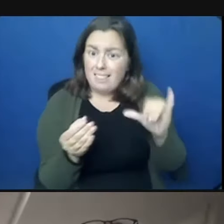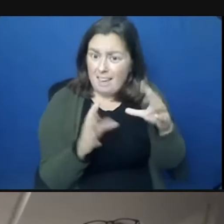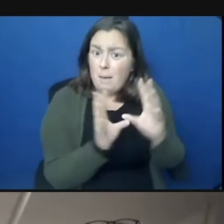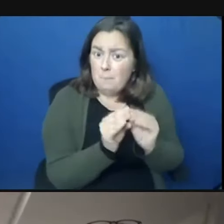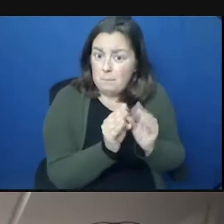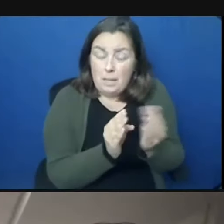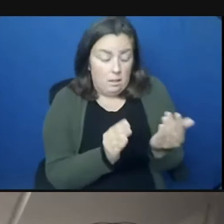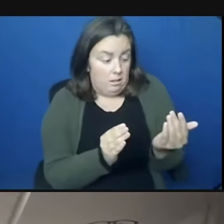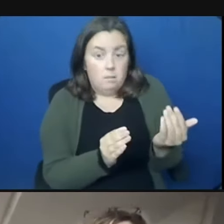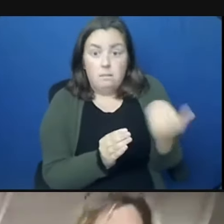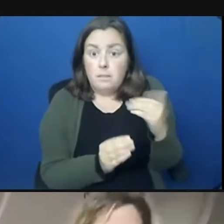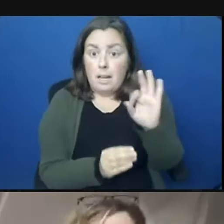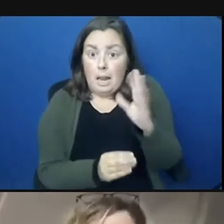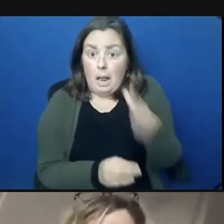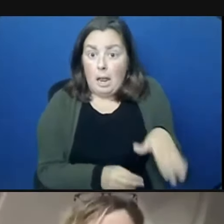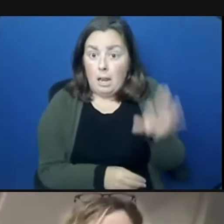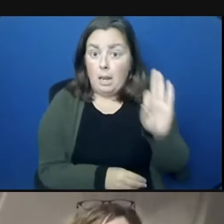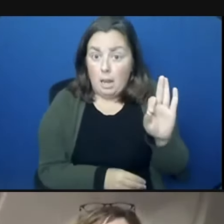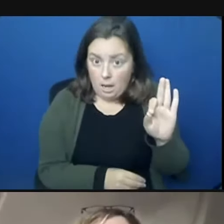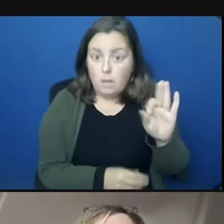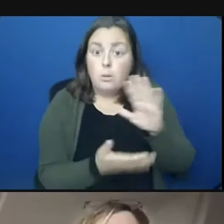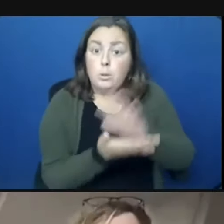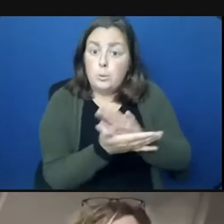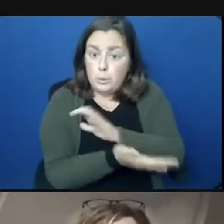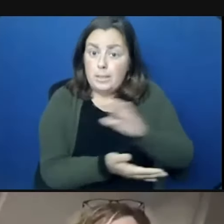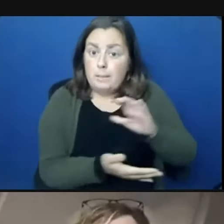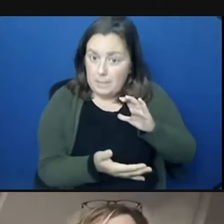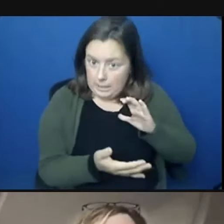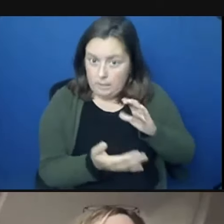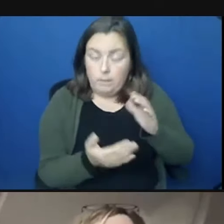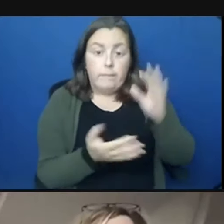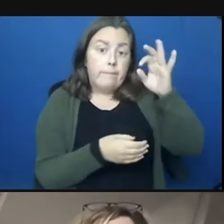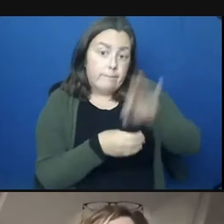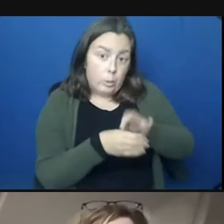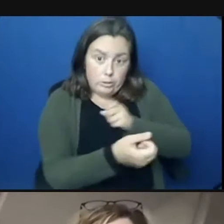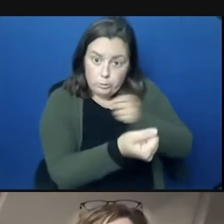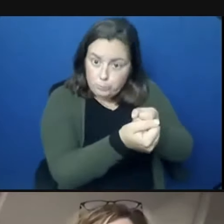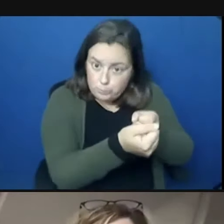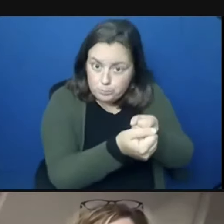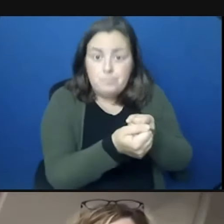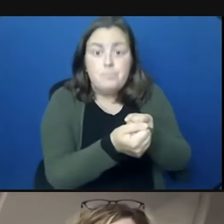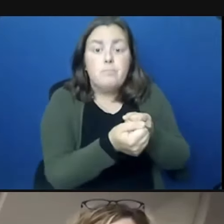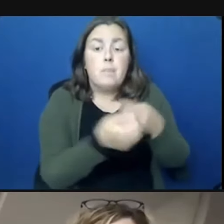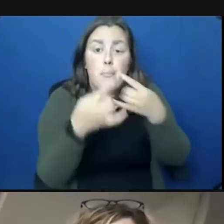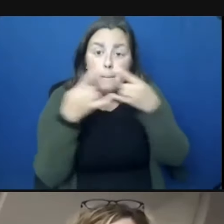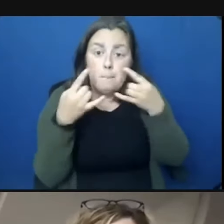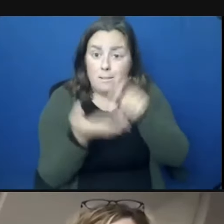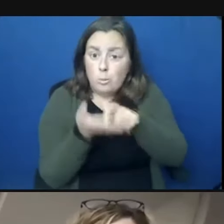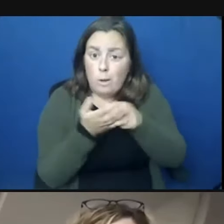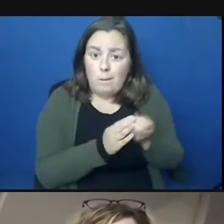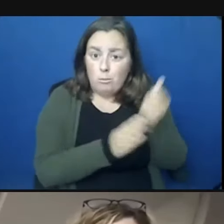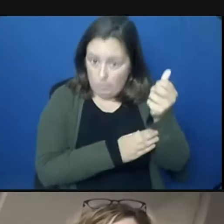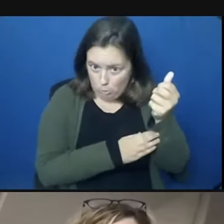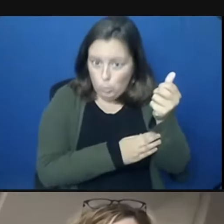-9, the school committee actually voted in favor to move the little Lancers mask from required or mandated